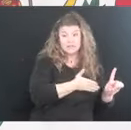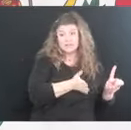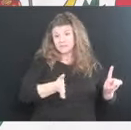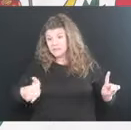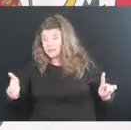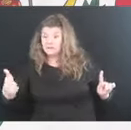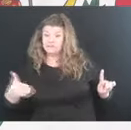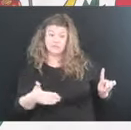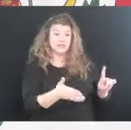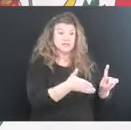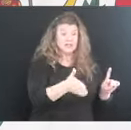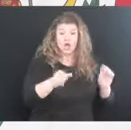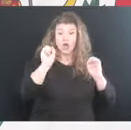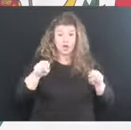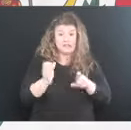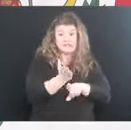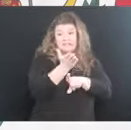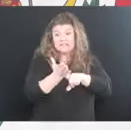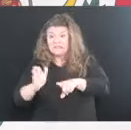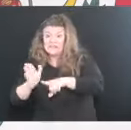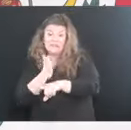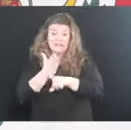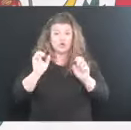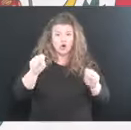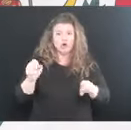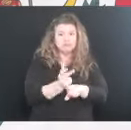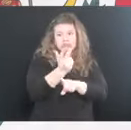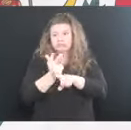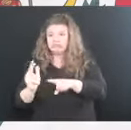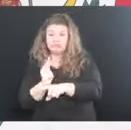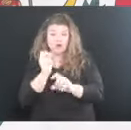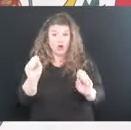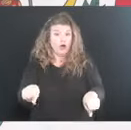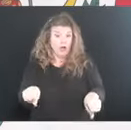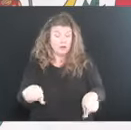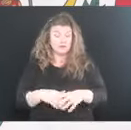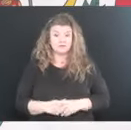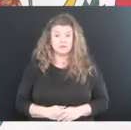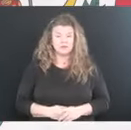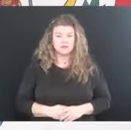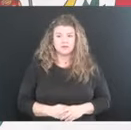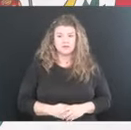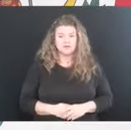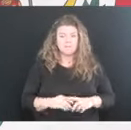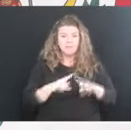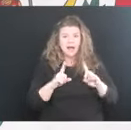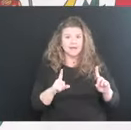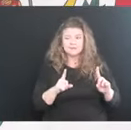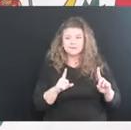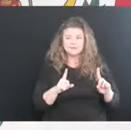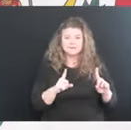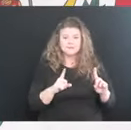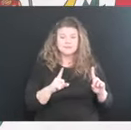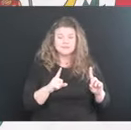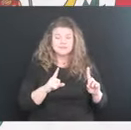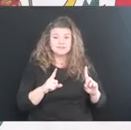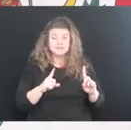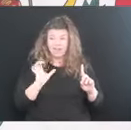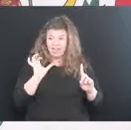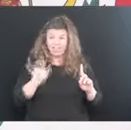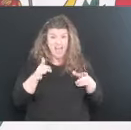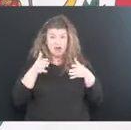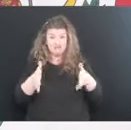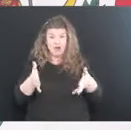slip potentials and everything else. But heaven to Betsy, that road is in flawless